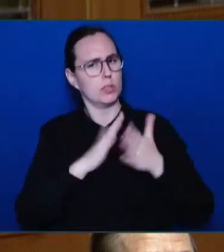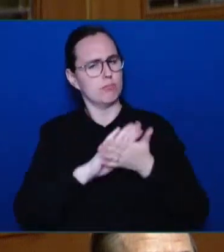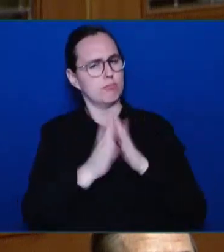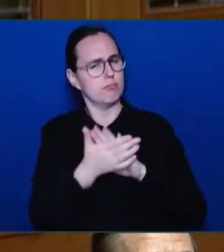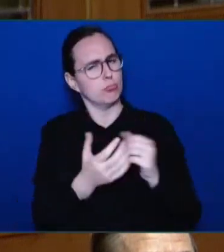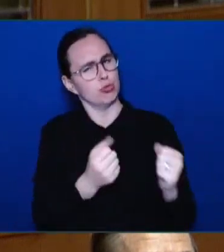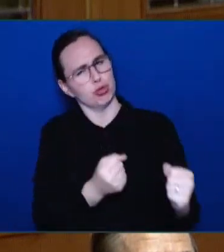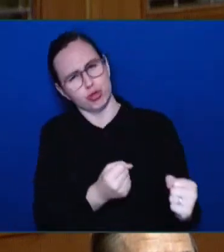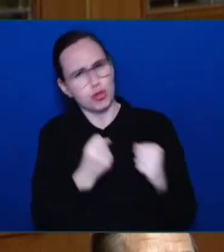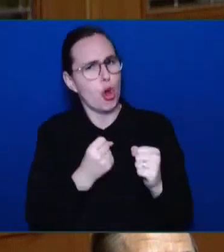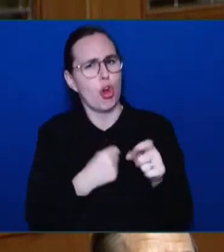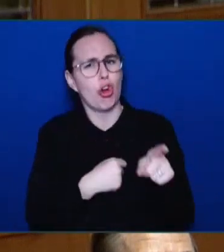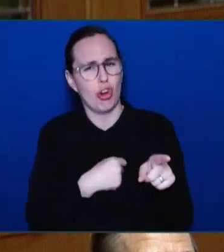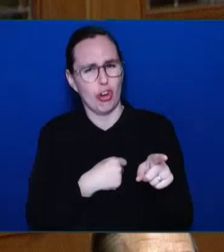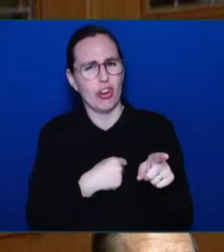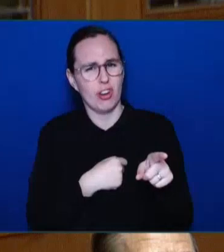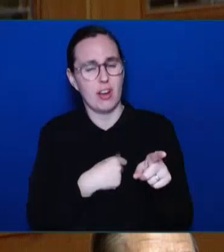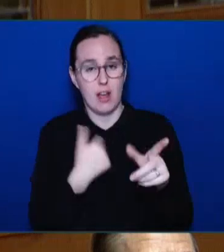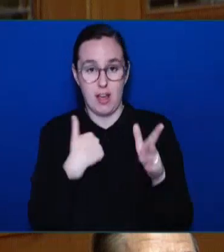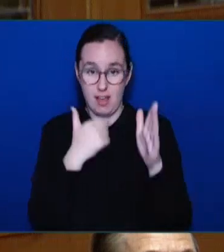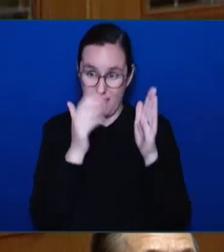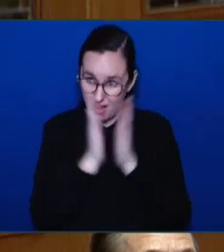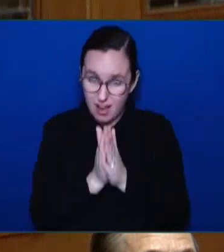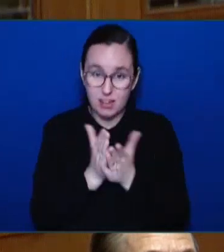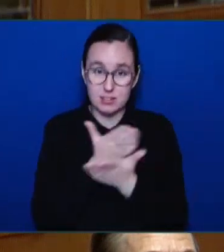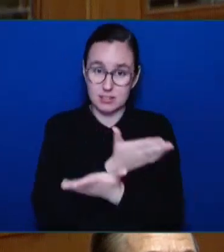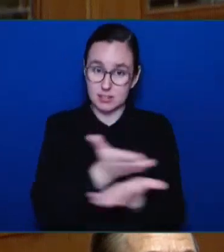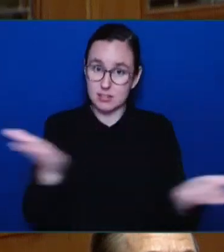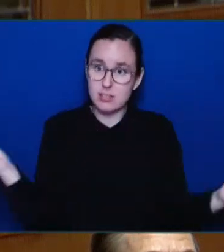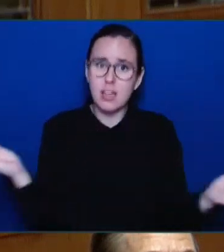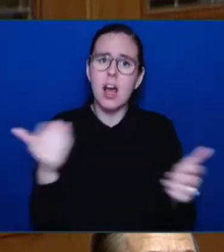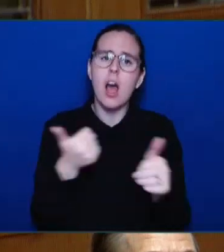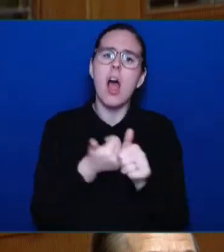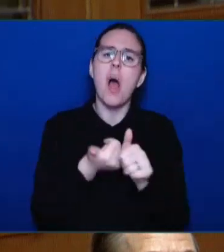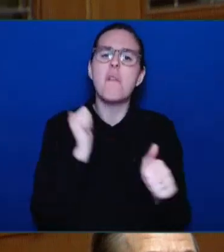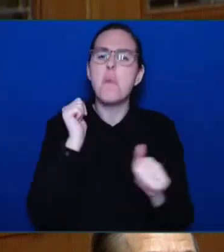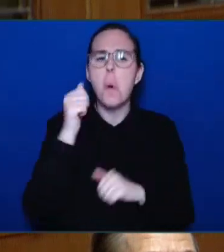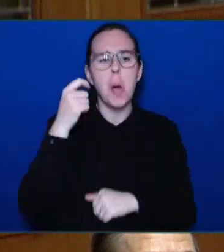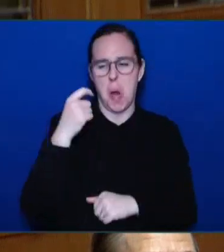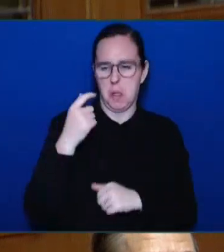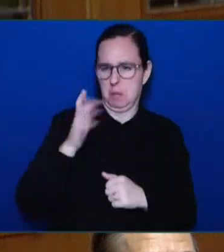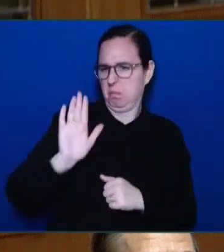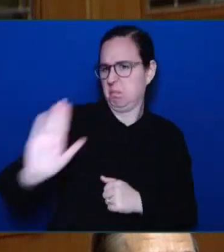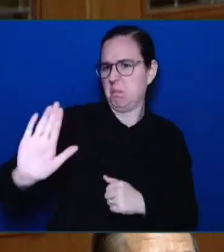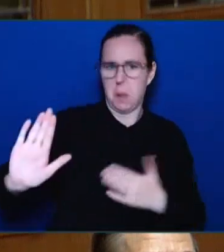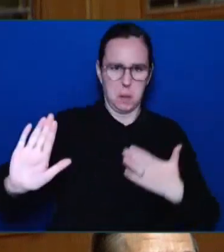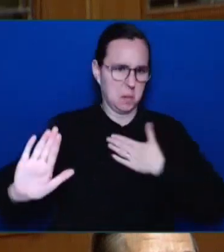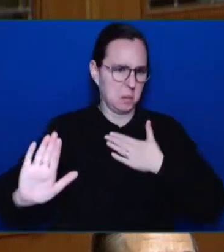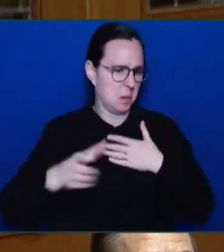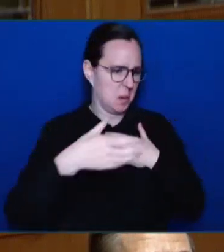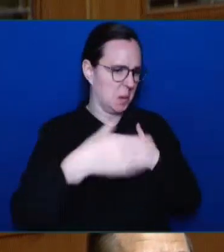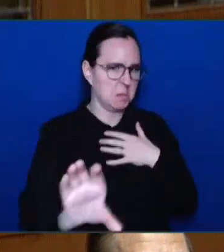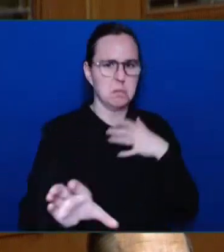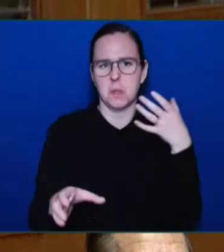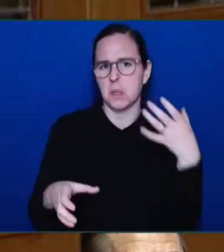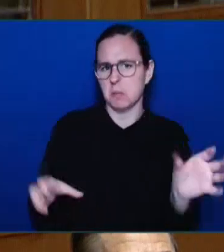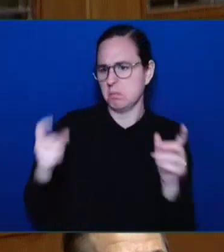politics of division and focus on solving the many real and urgent problems we face.